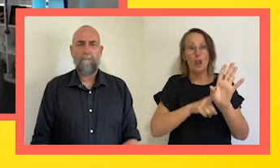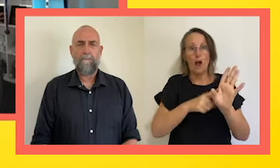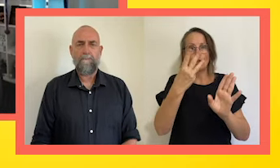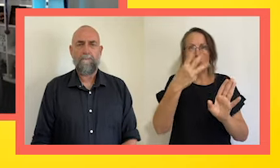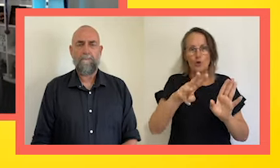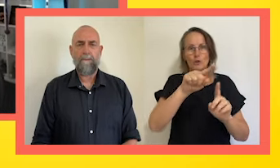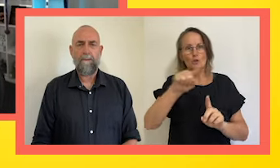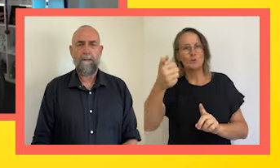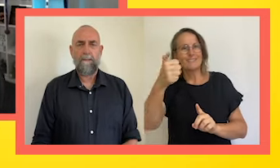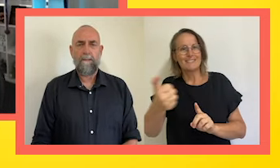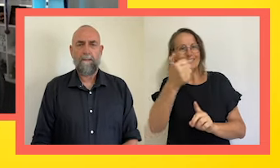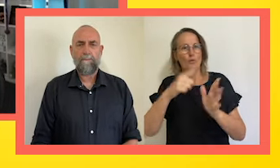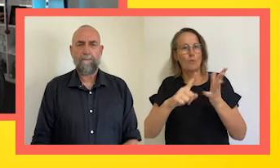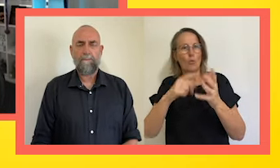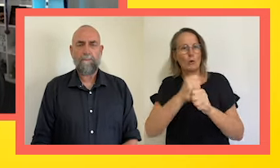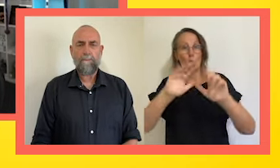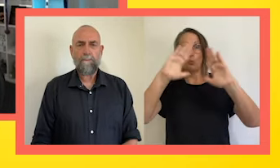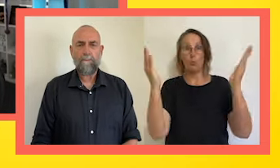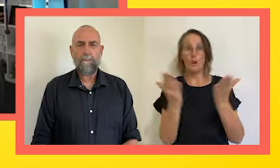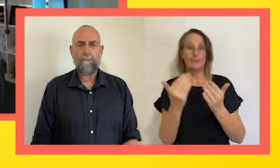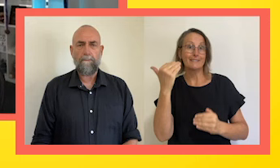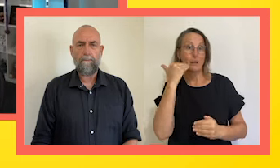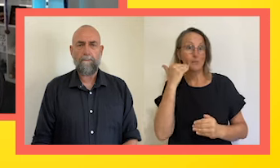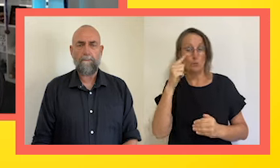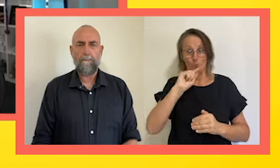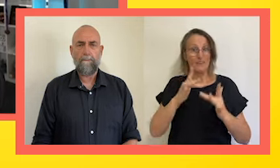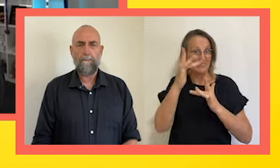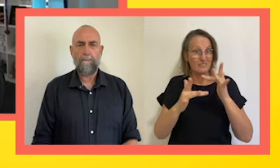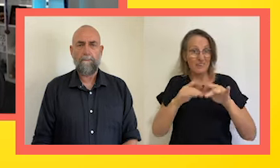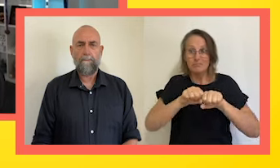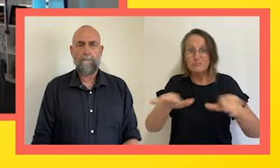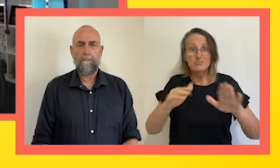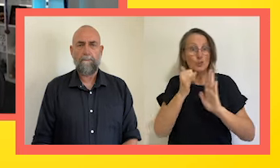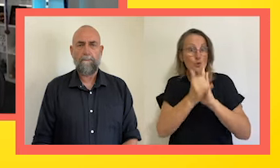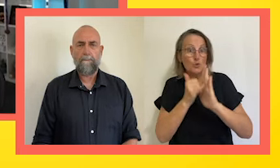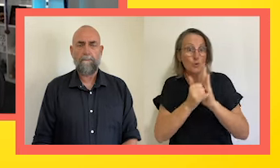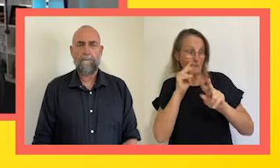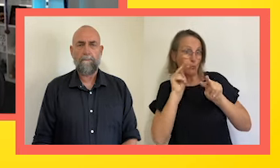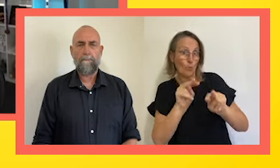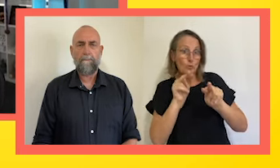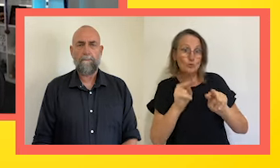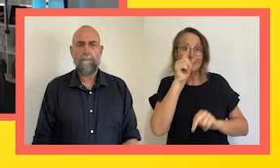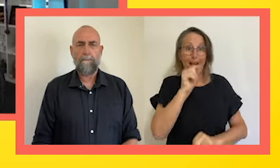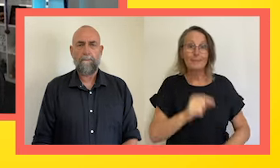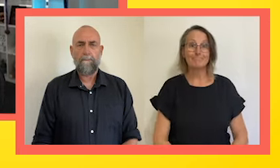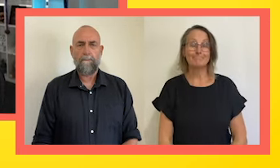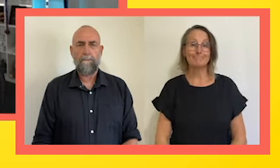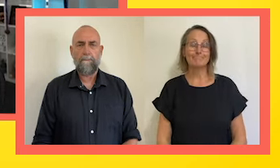6th of August. And that'll be on YouTube and on every good online news streaming platform.